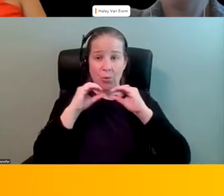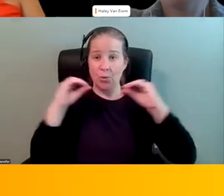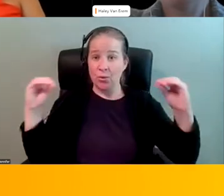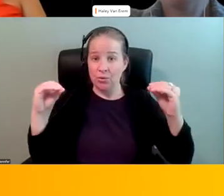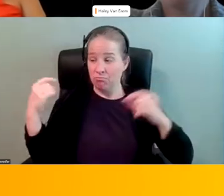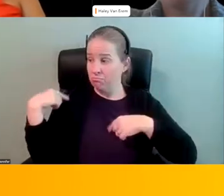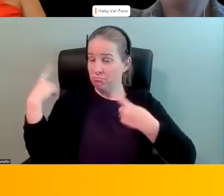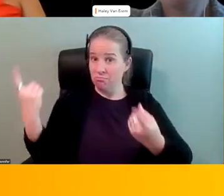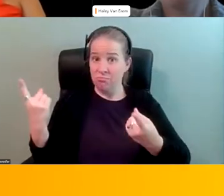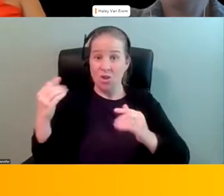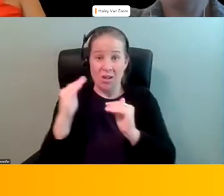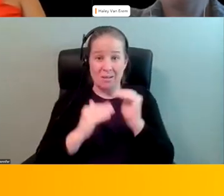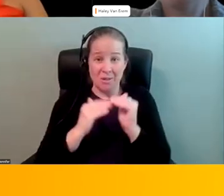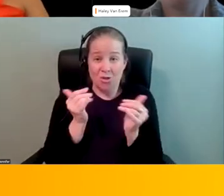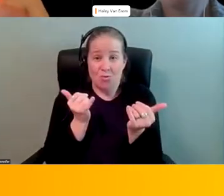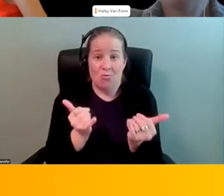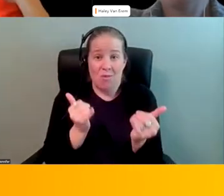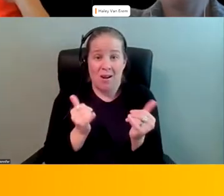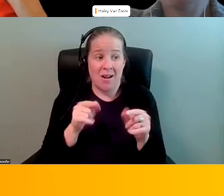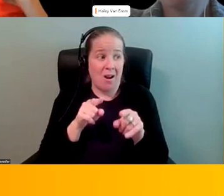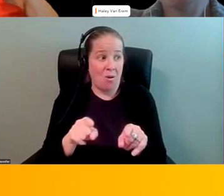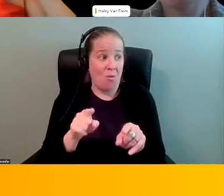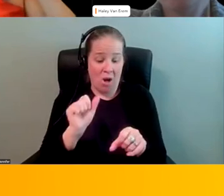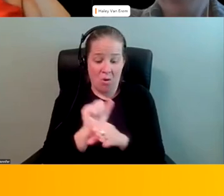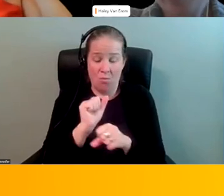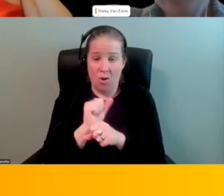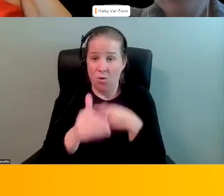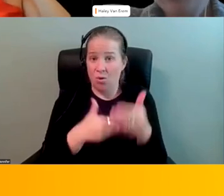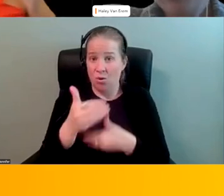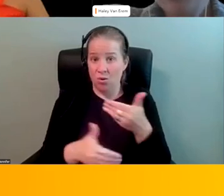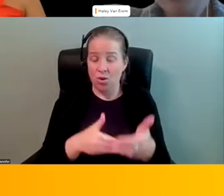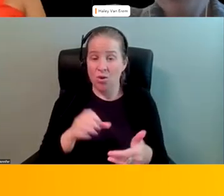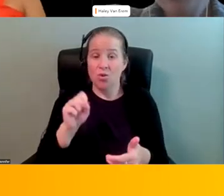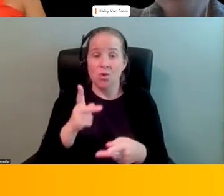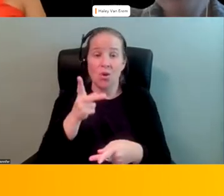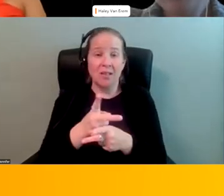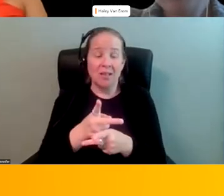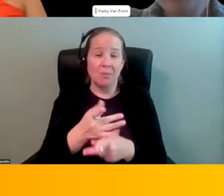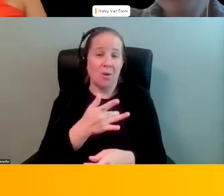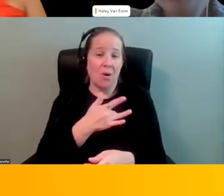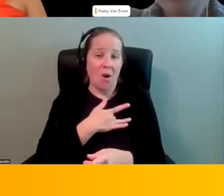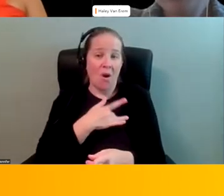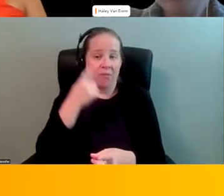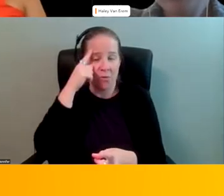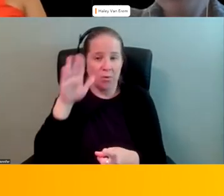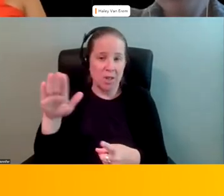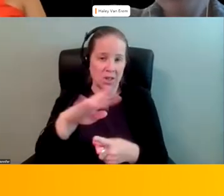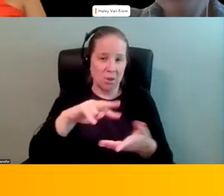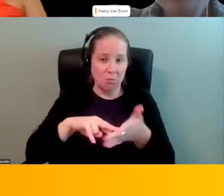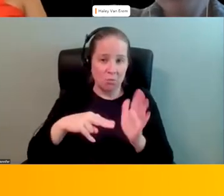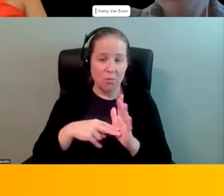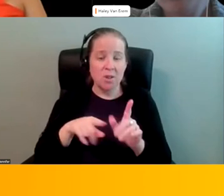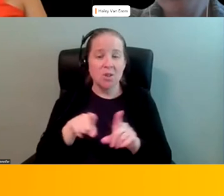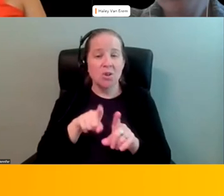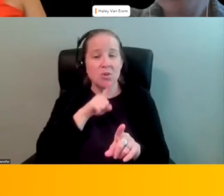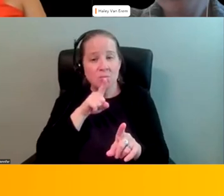right now as we speak. And so keeping the heart, um, of what it's intended to and making sure that